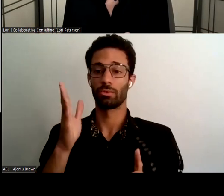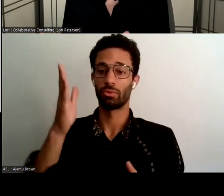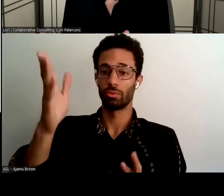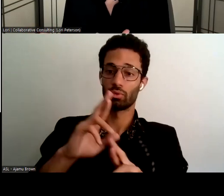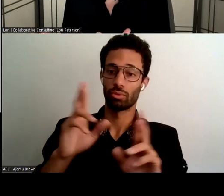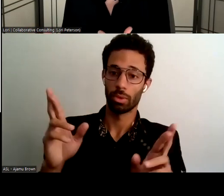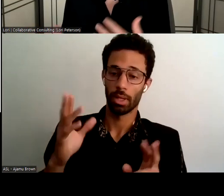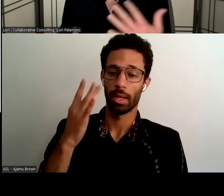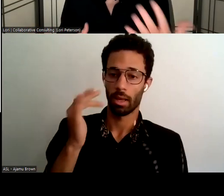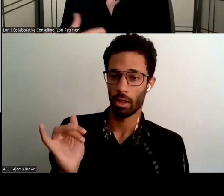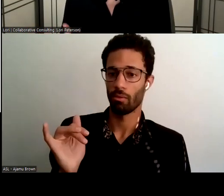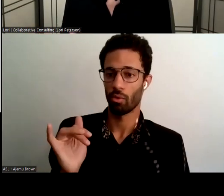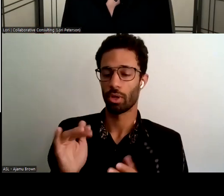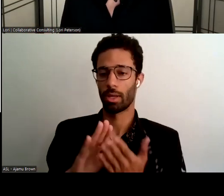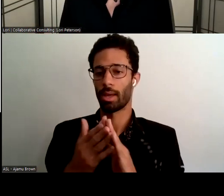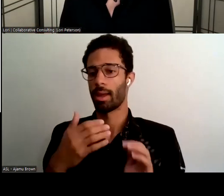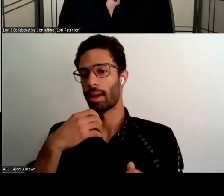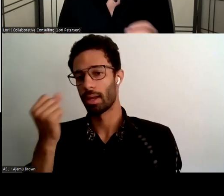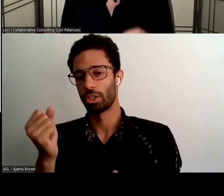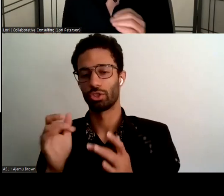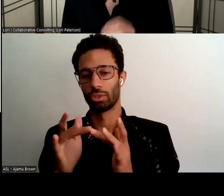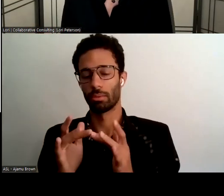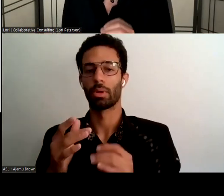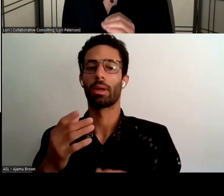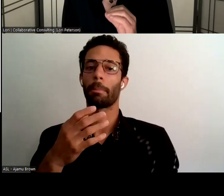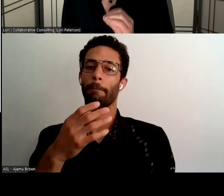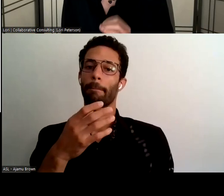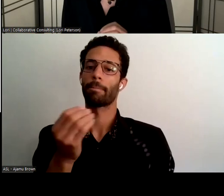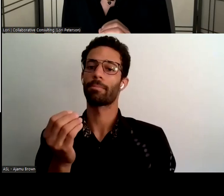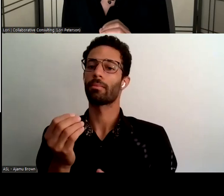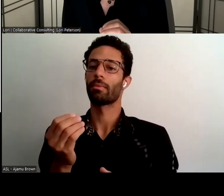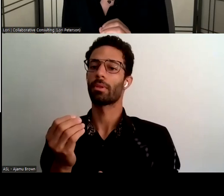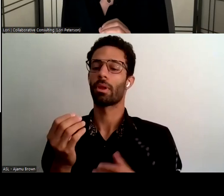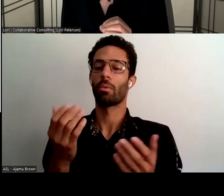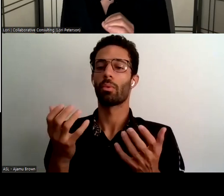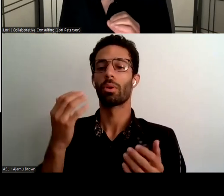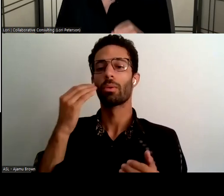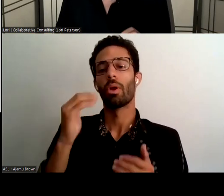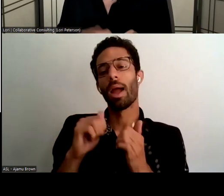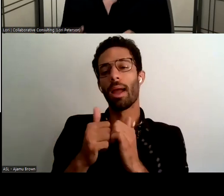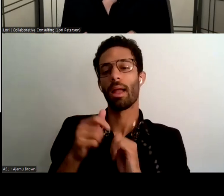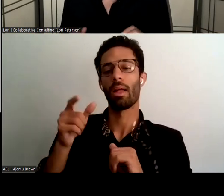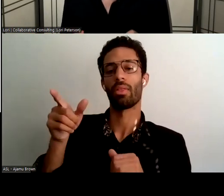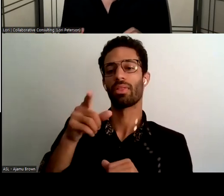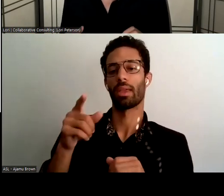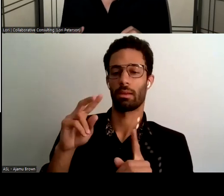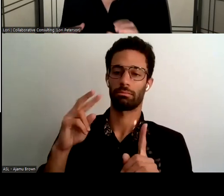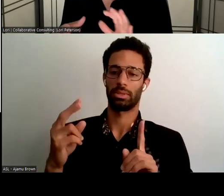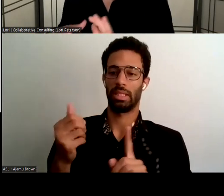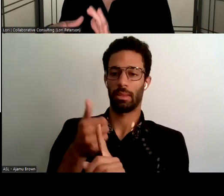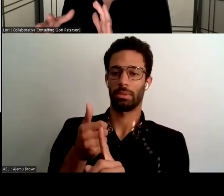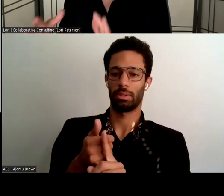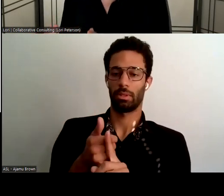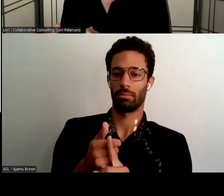network and then we wanted to hear about how they see themselves currently so we could get a sense of the gap